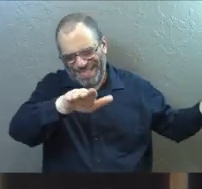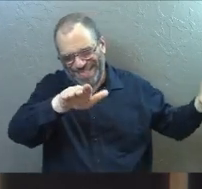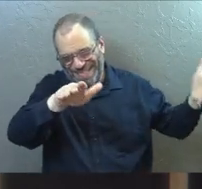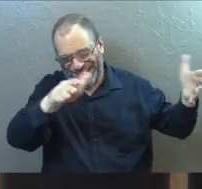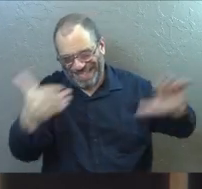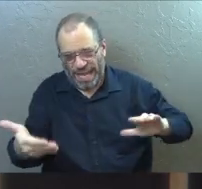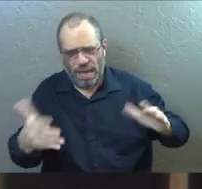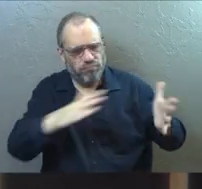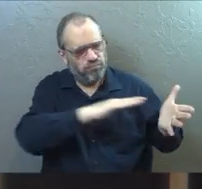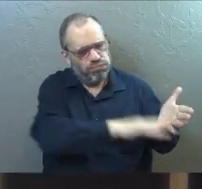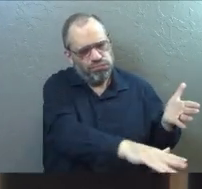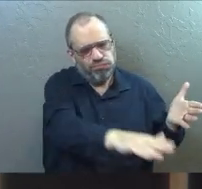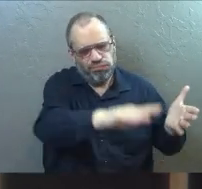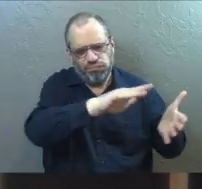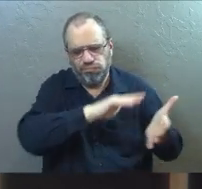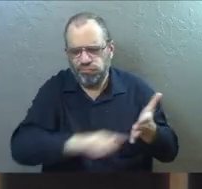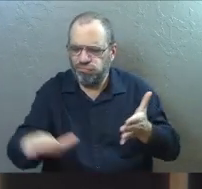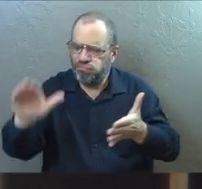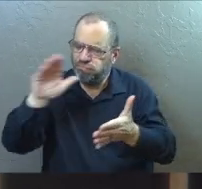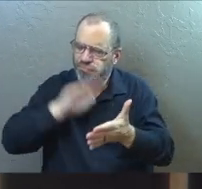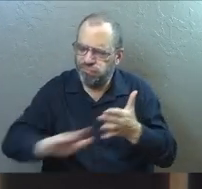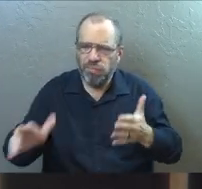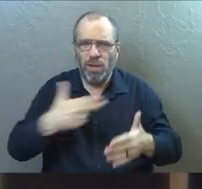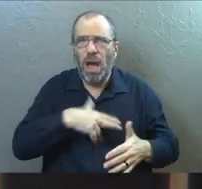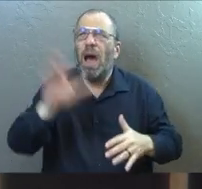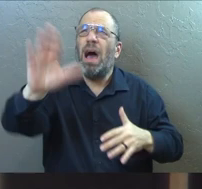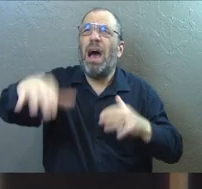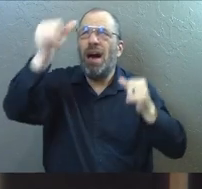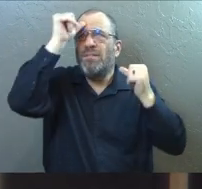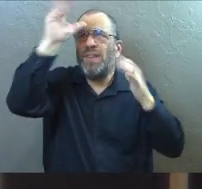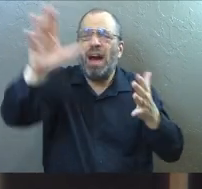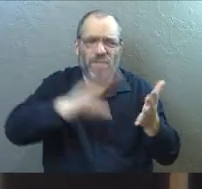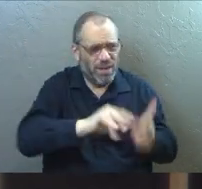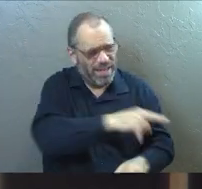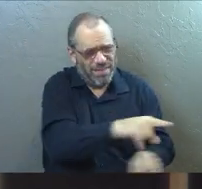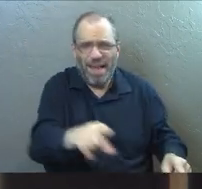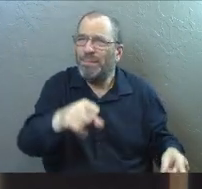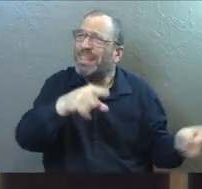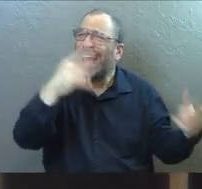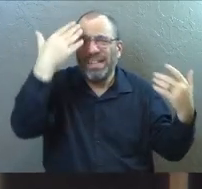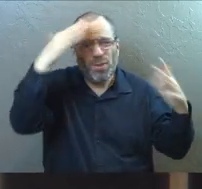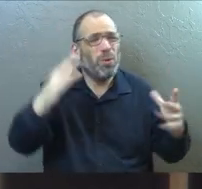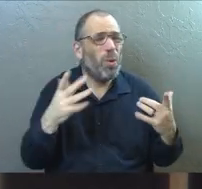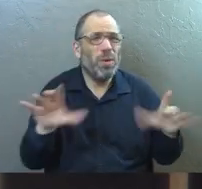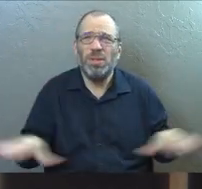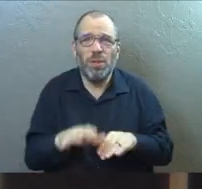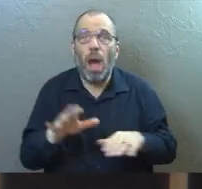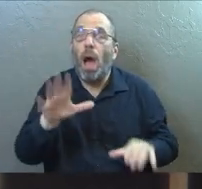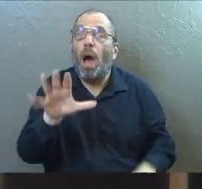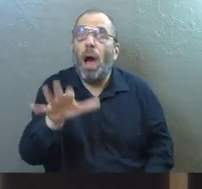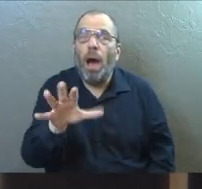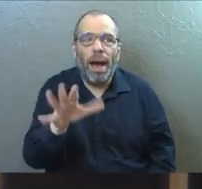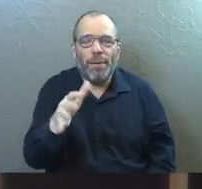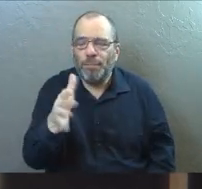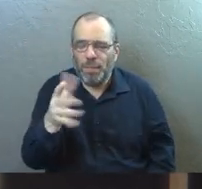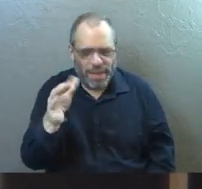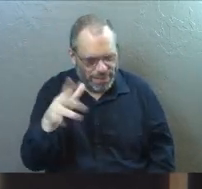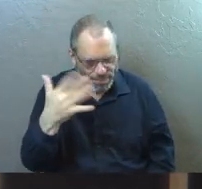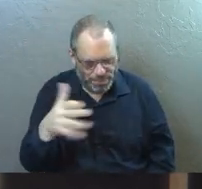he forgave all of humanity to the Father. He said, Father, forgive them. They know not what they do. There was even a